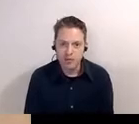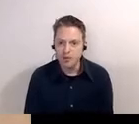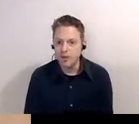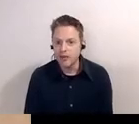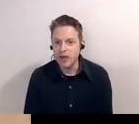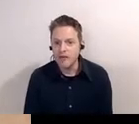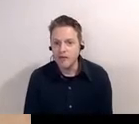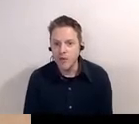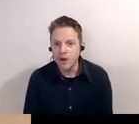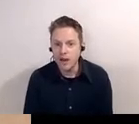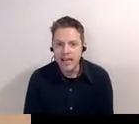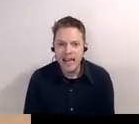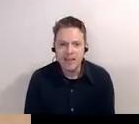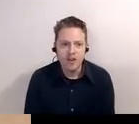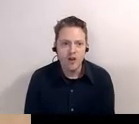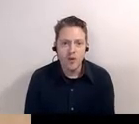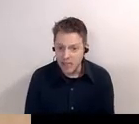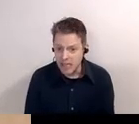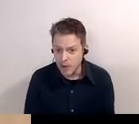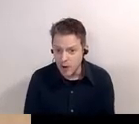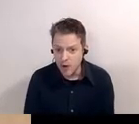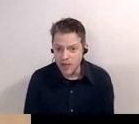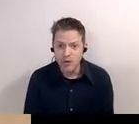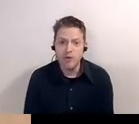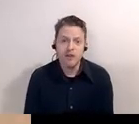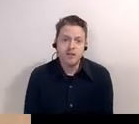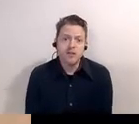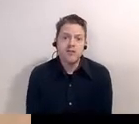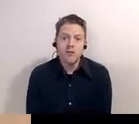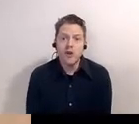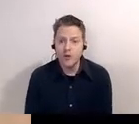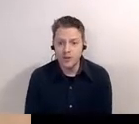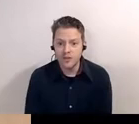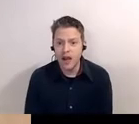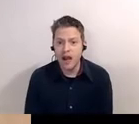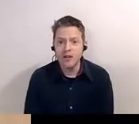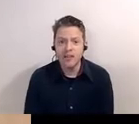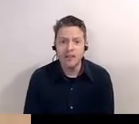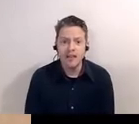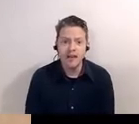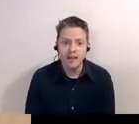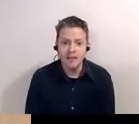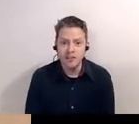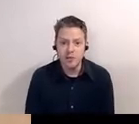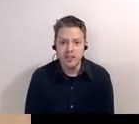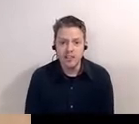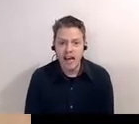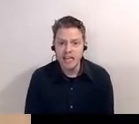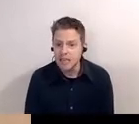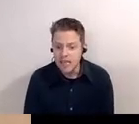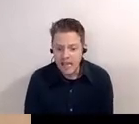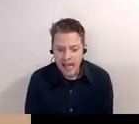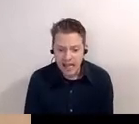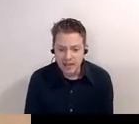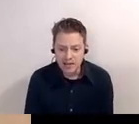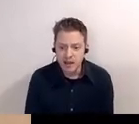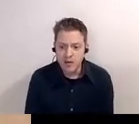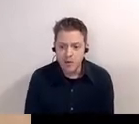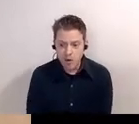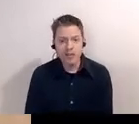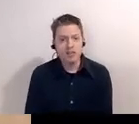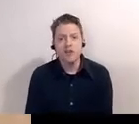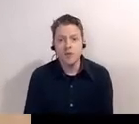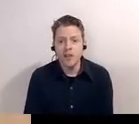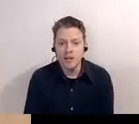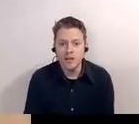week which we're really grateful for and so we want to keep it going and we want to grow this crowd in uh in these weekly chats and uh